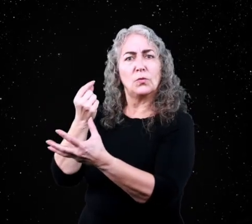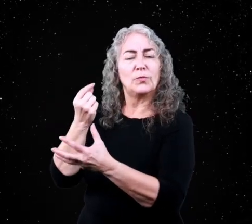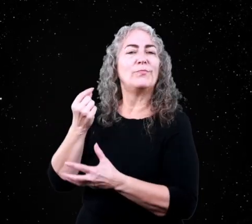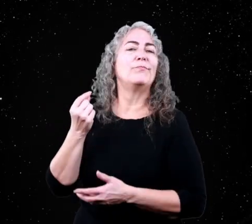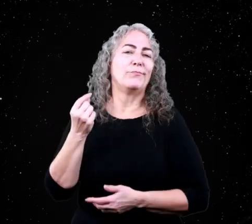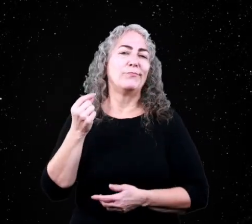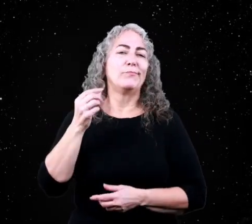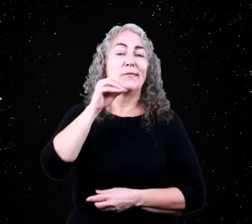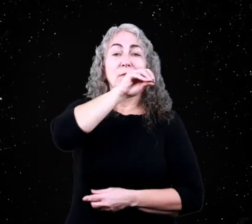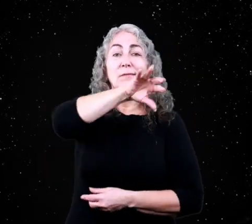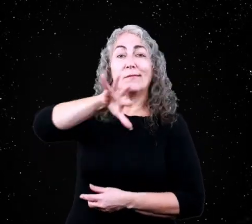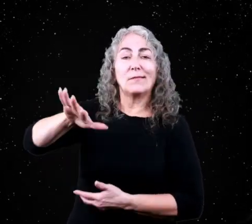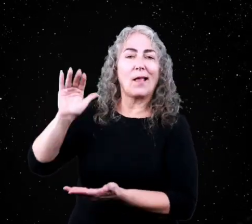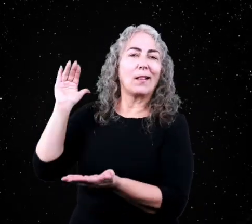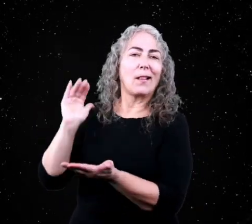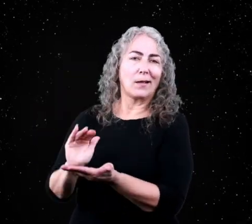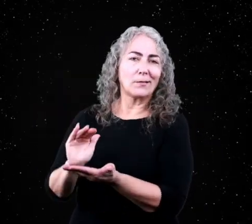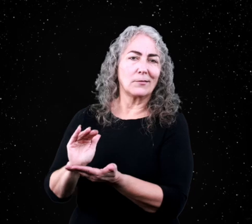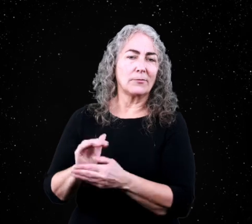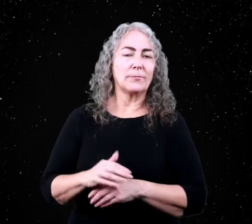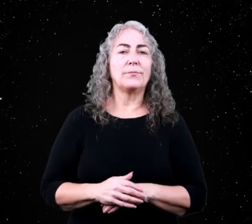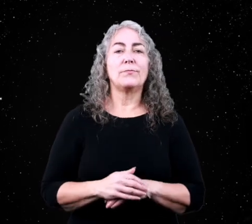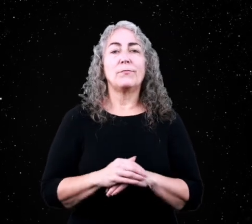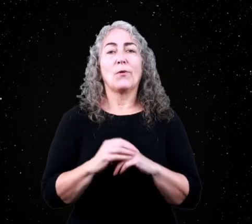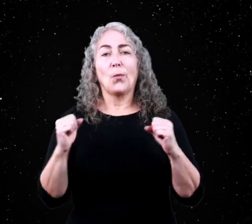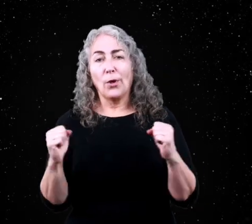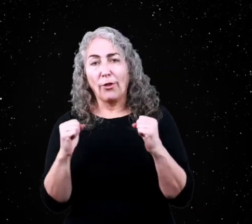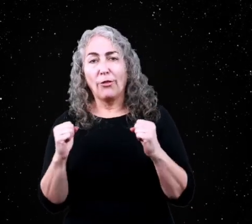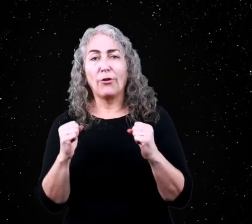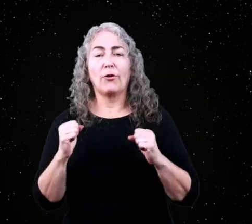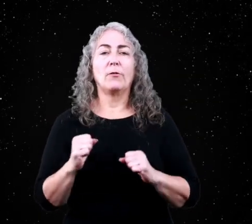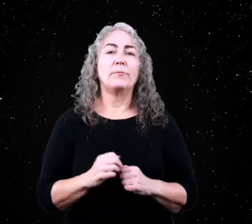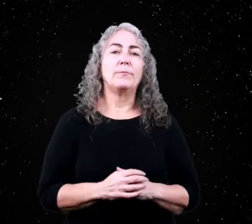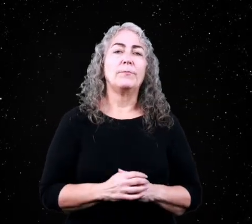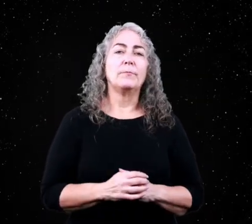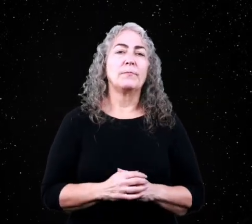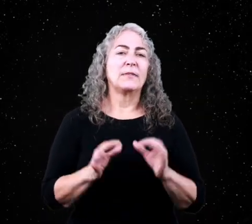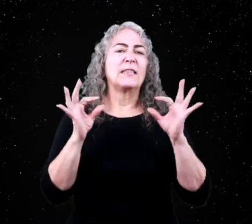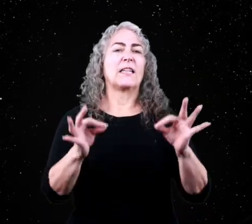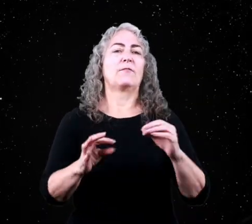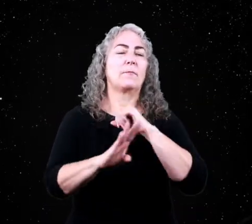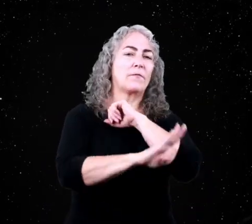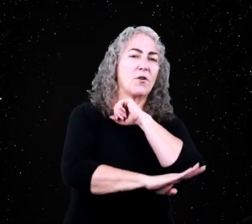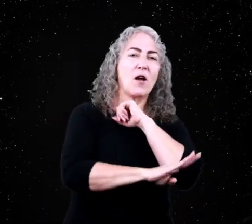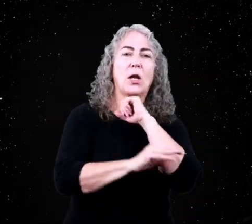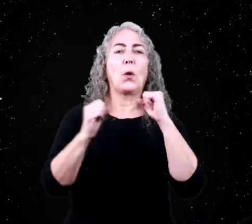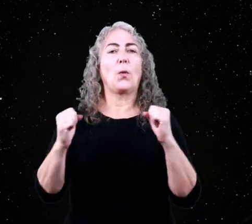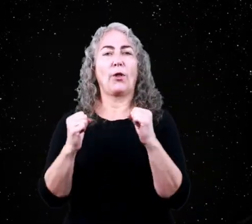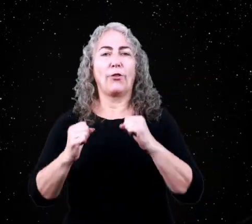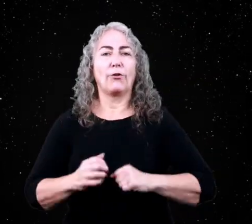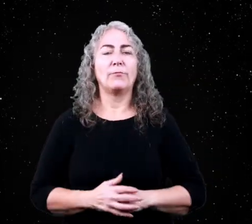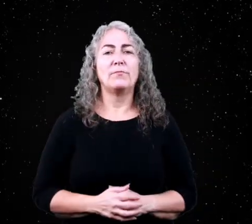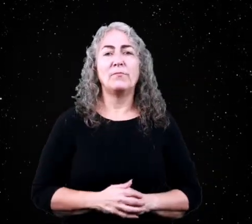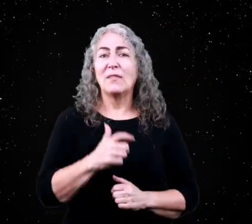With less sunlight and cooler weather, it is definitely time for fall and winter.